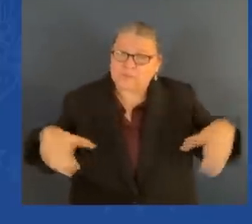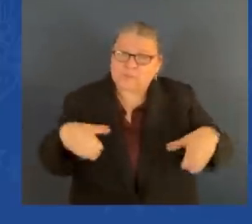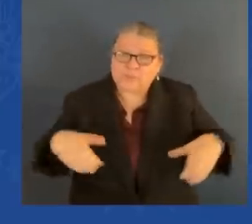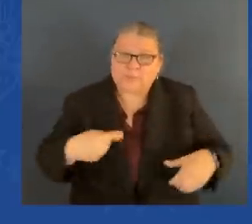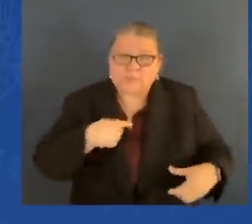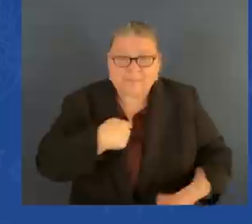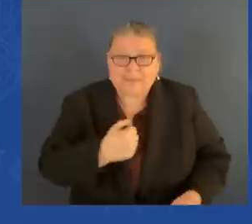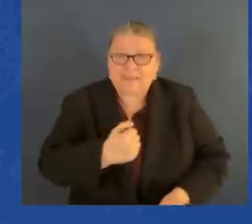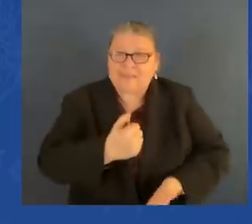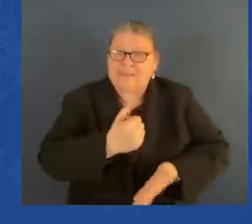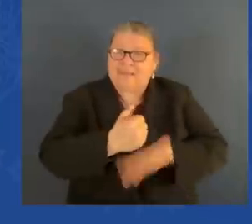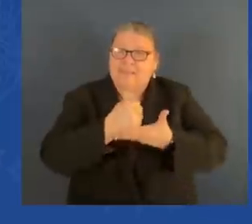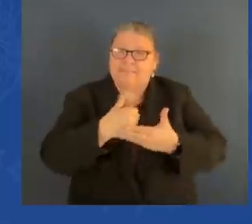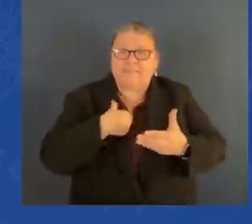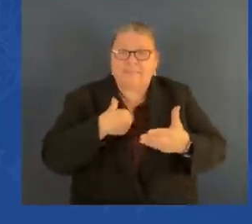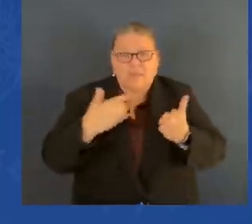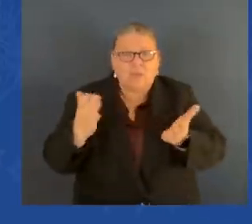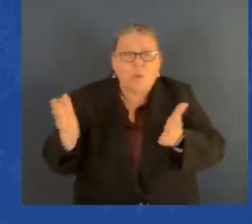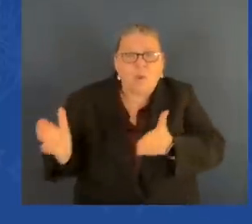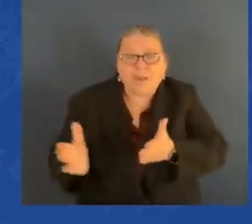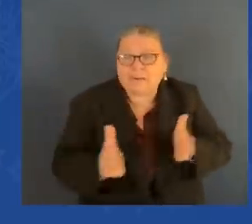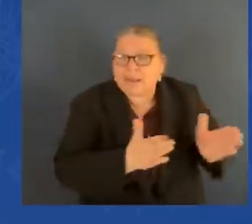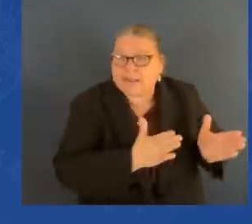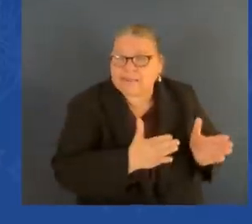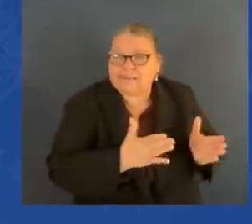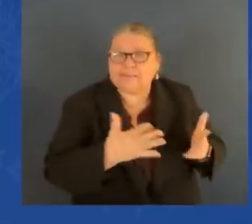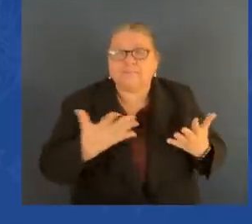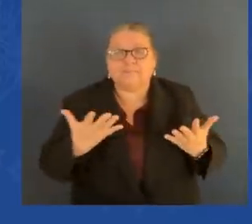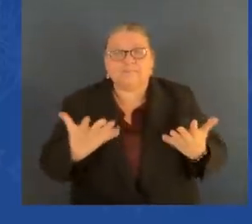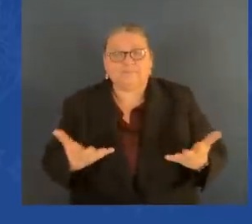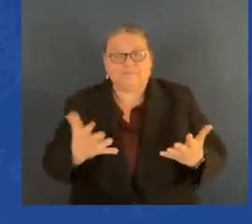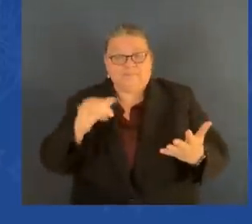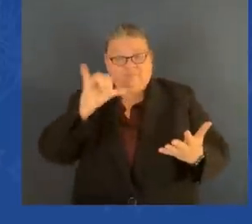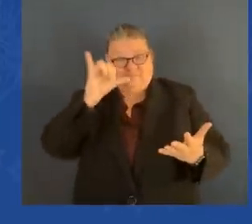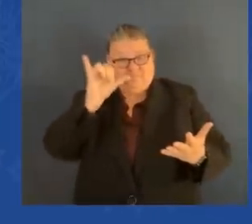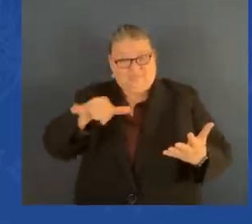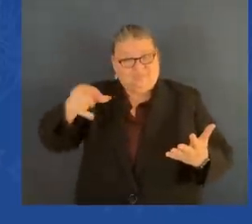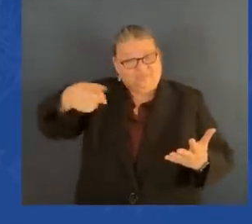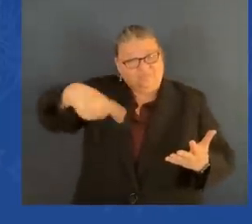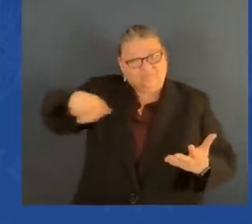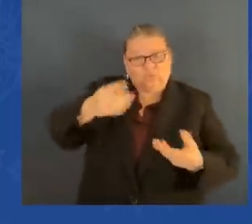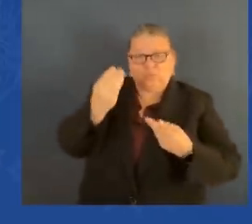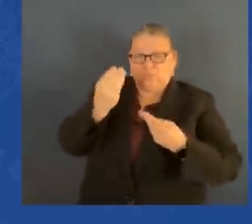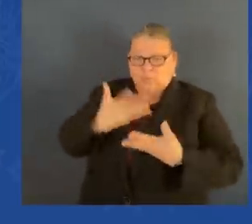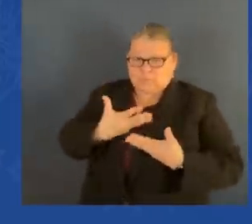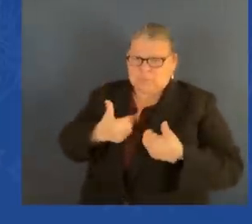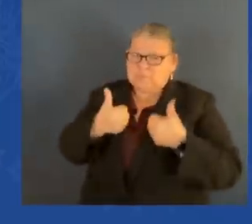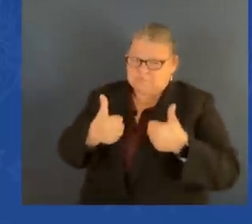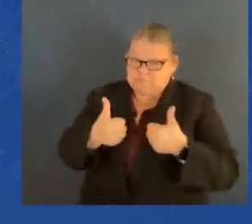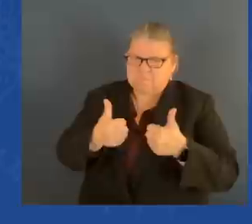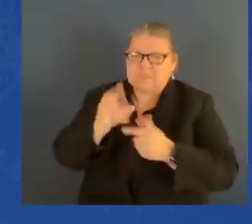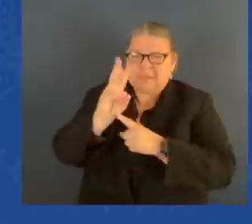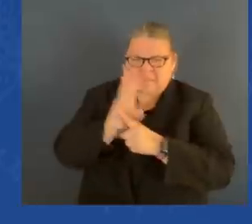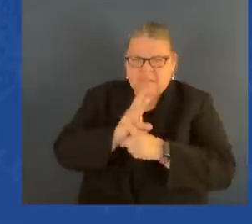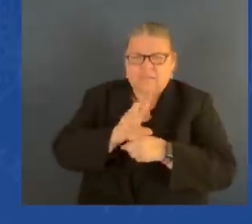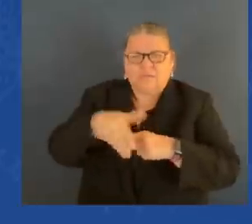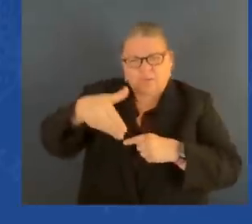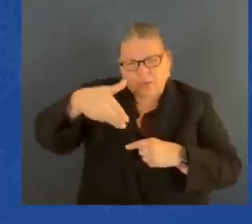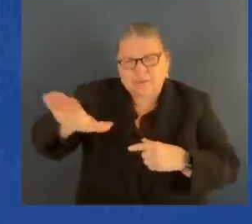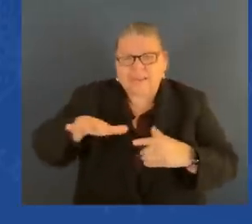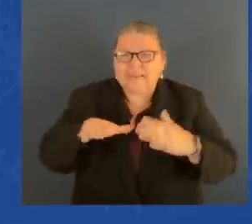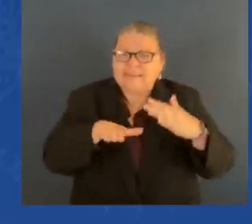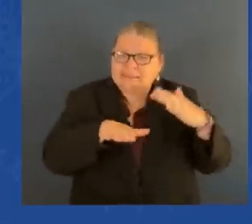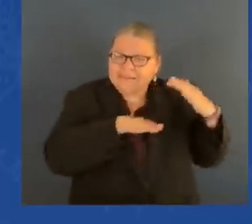And he said, then you can leave. And I used to show up every Tuesday at 3 o'clock